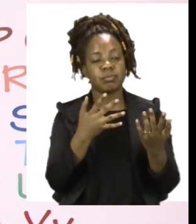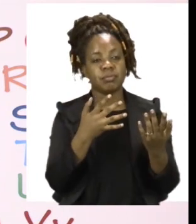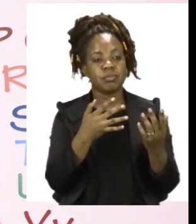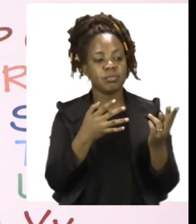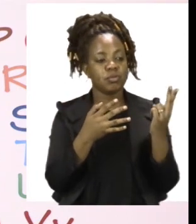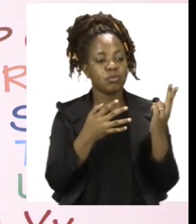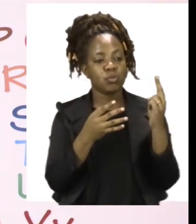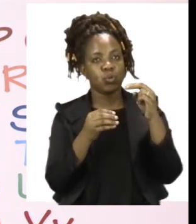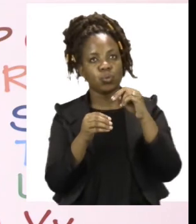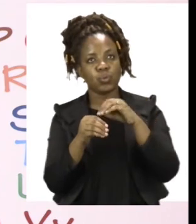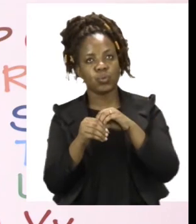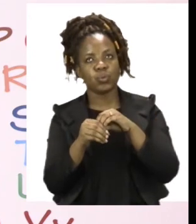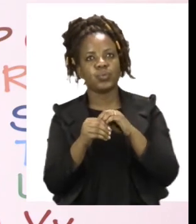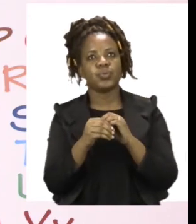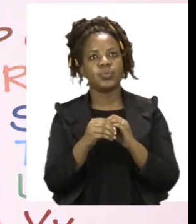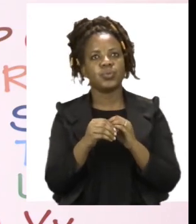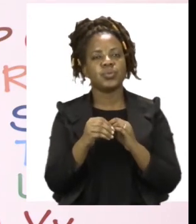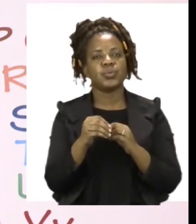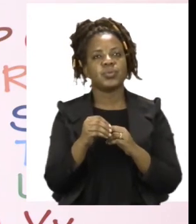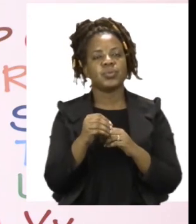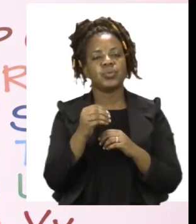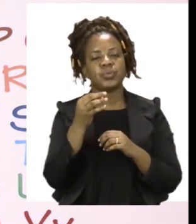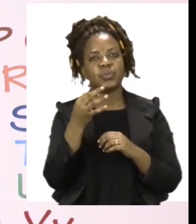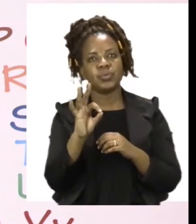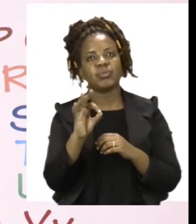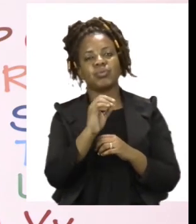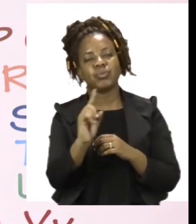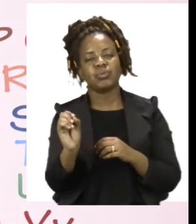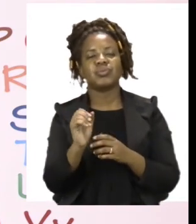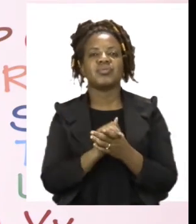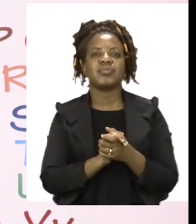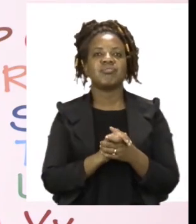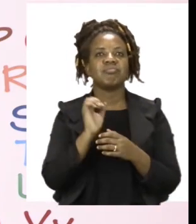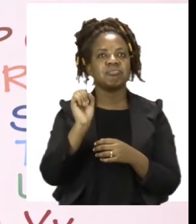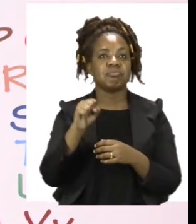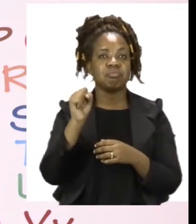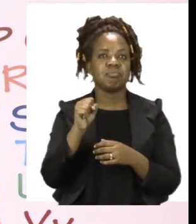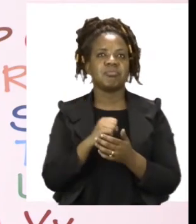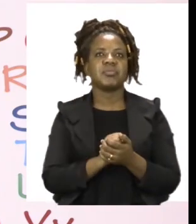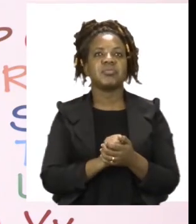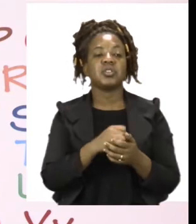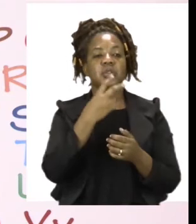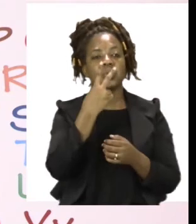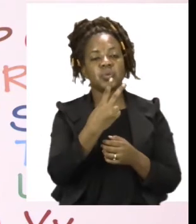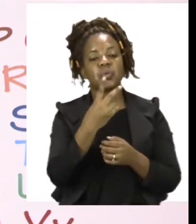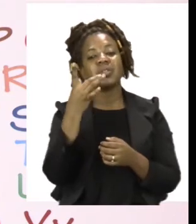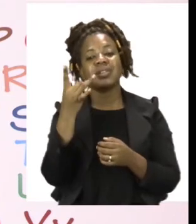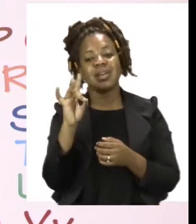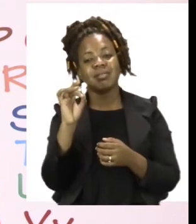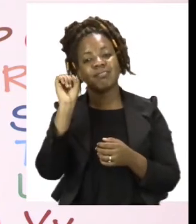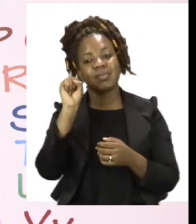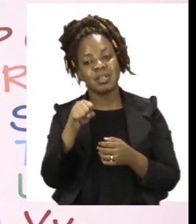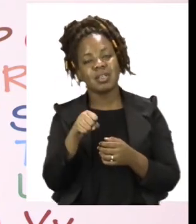the other side counting on nine, 10. They are 10. So, that means two and